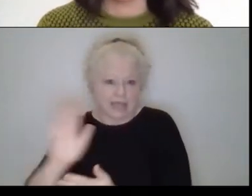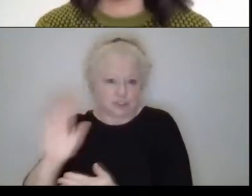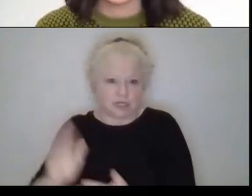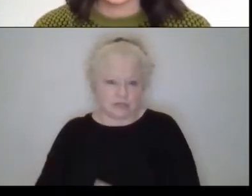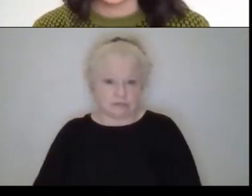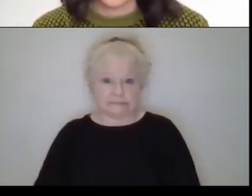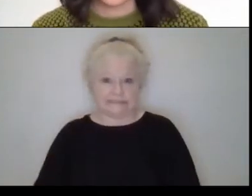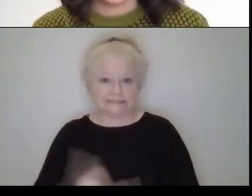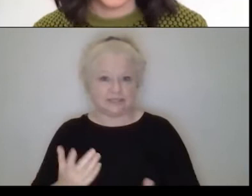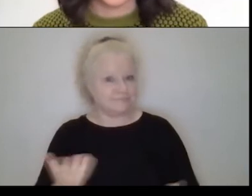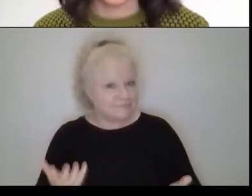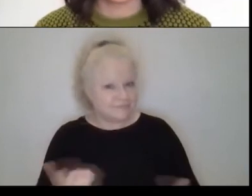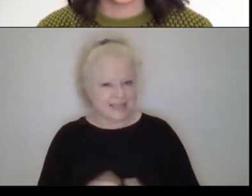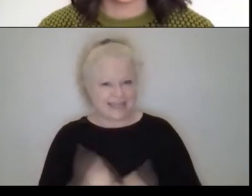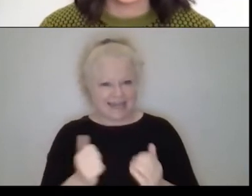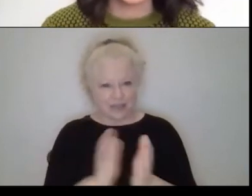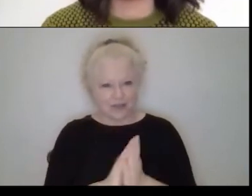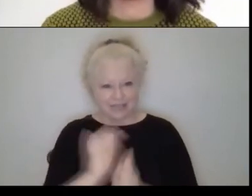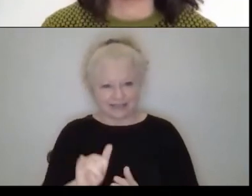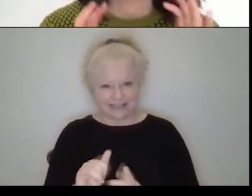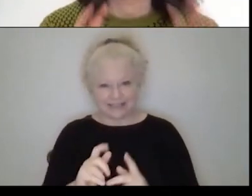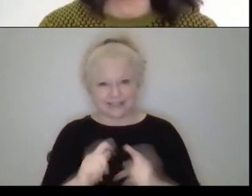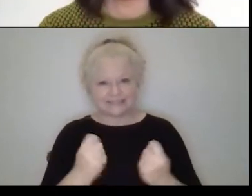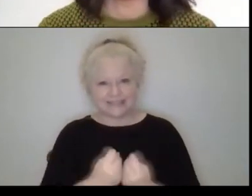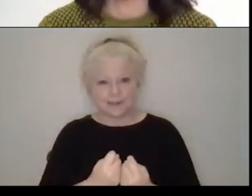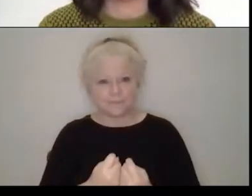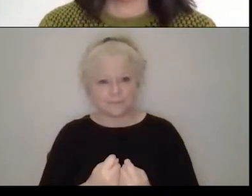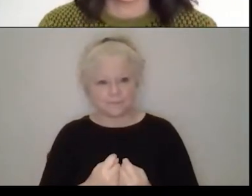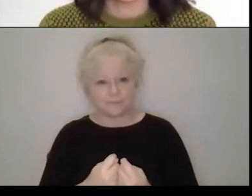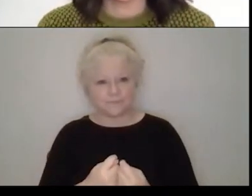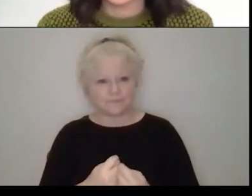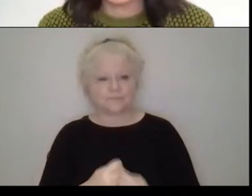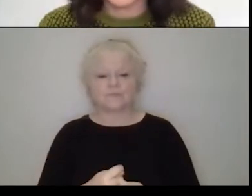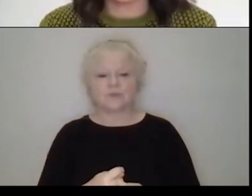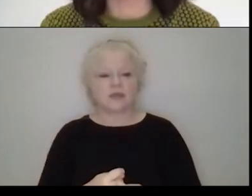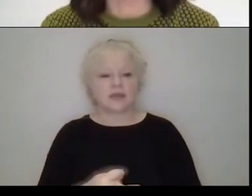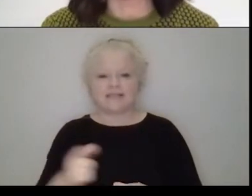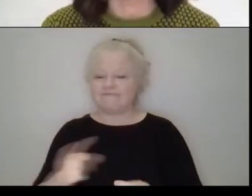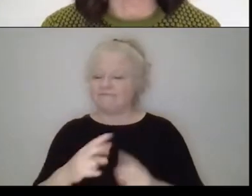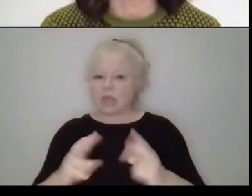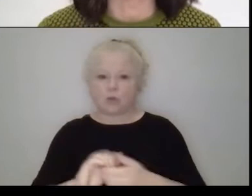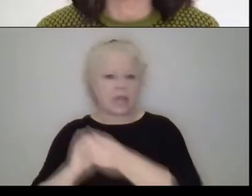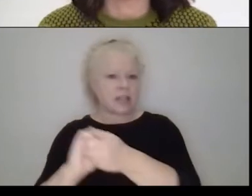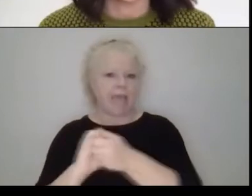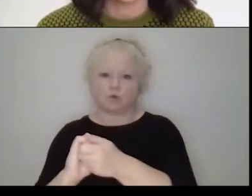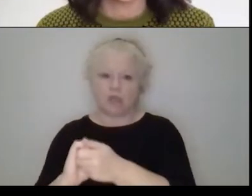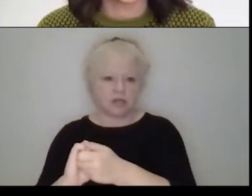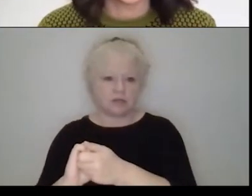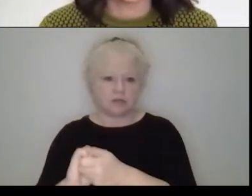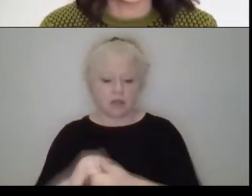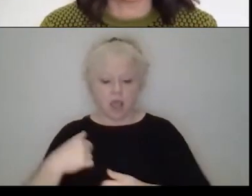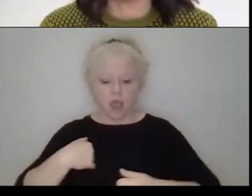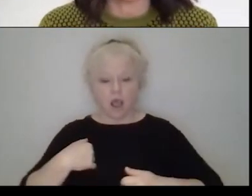example, now that you're asking me about the team, this was a very collaborative, collaborating piece because I was in charge